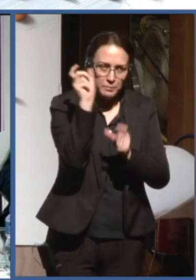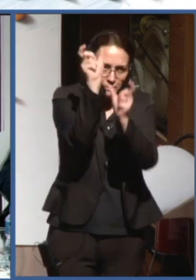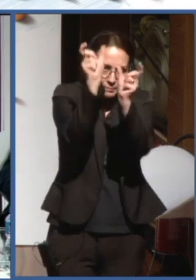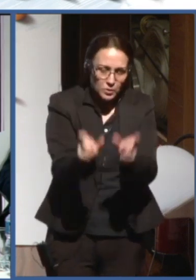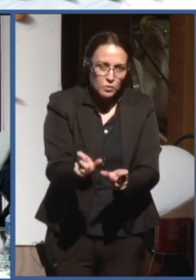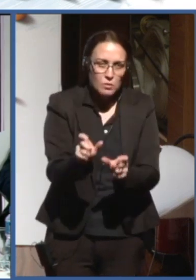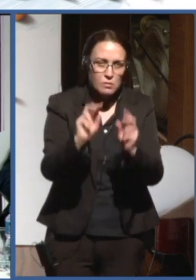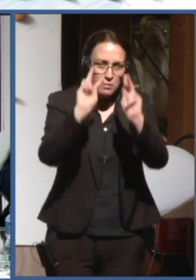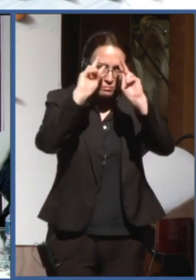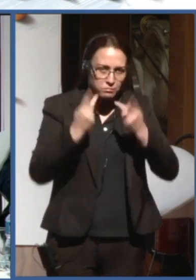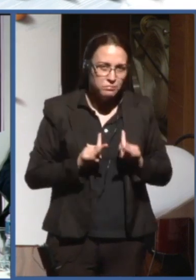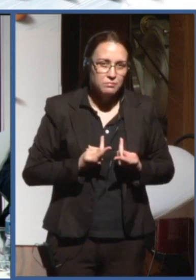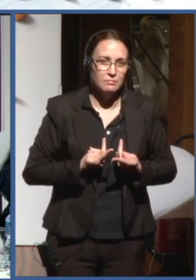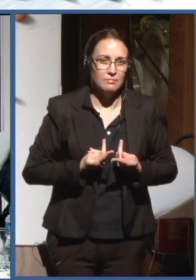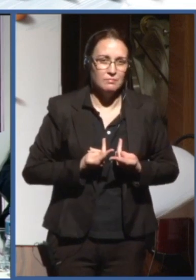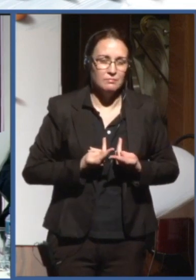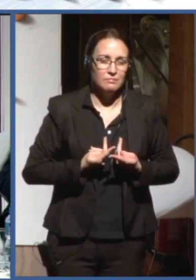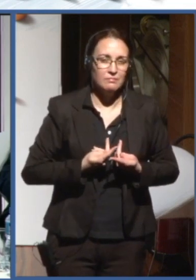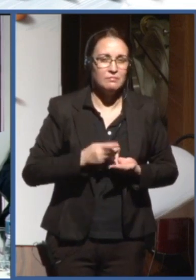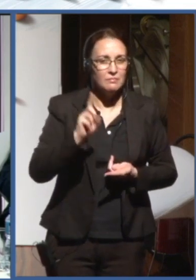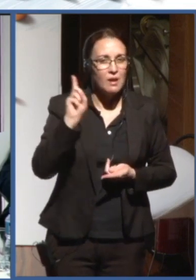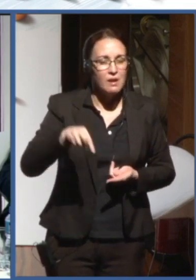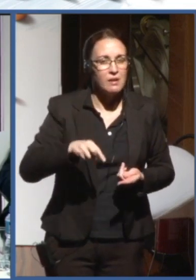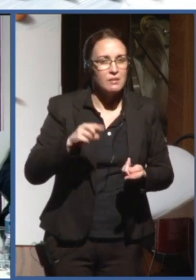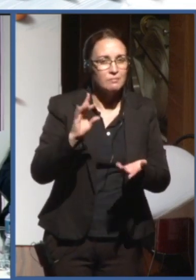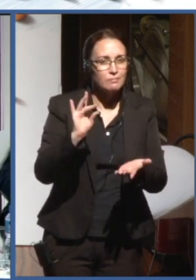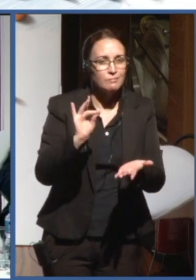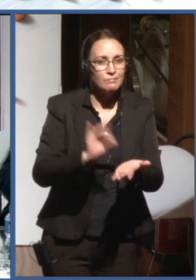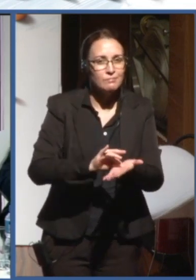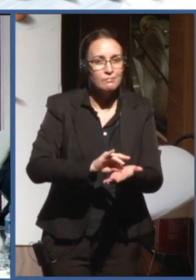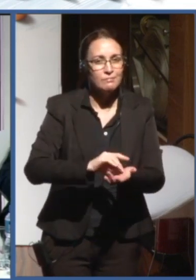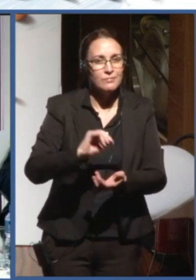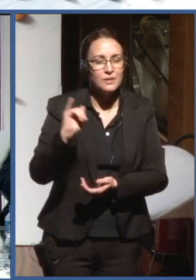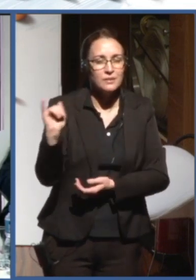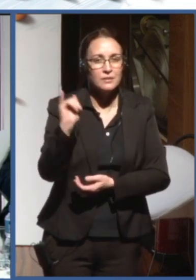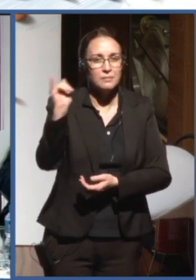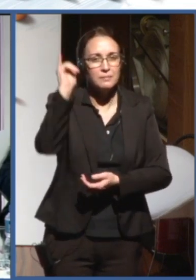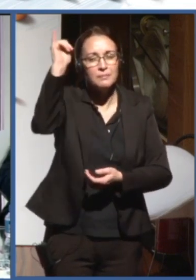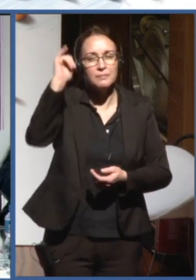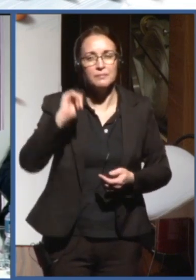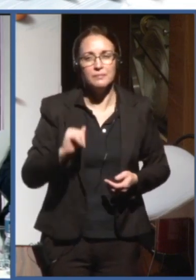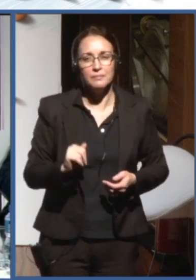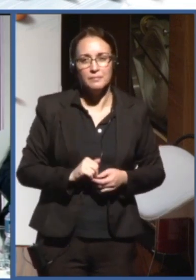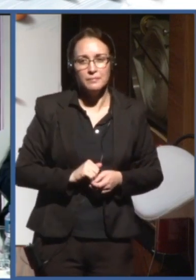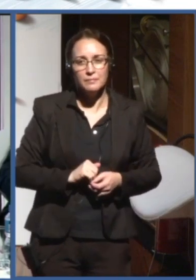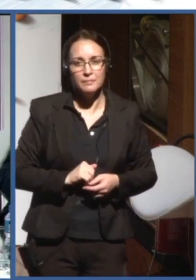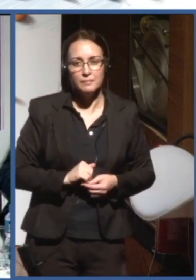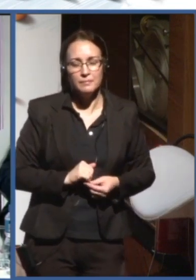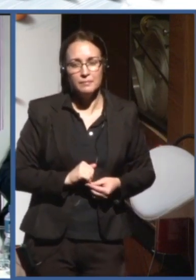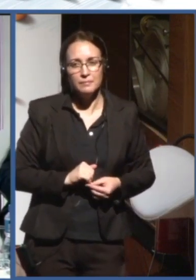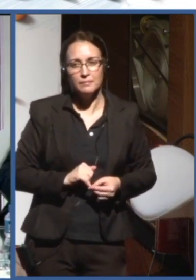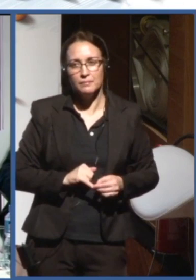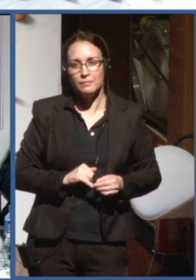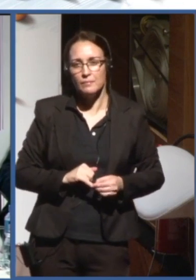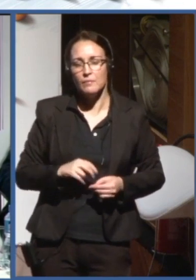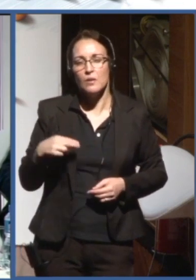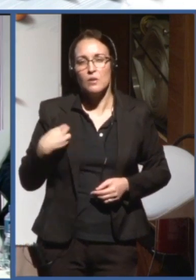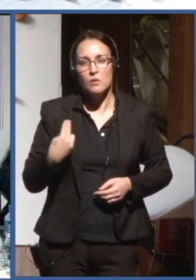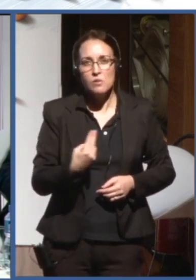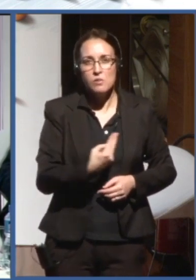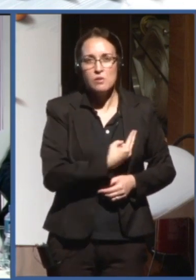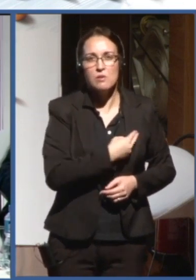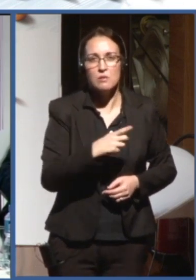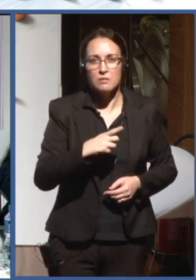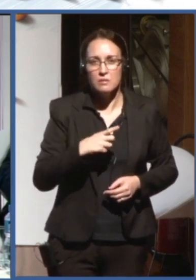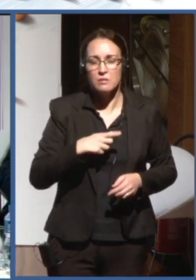also, you know, in AI, we've had this AI winter, it's a term that you can Google, which is long periods where